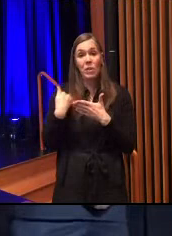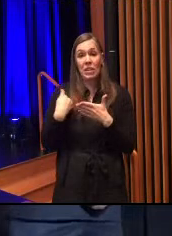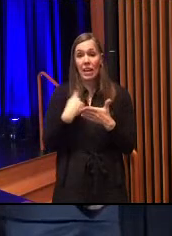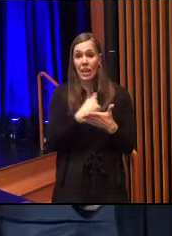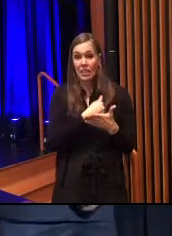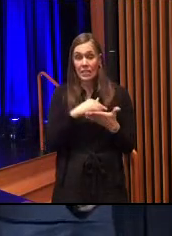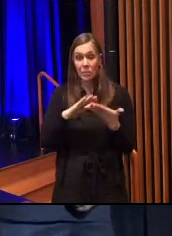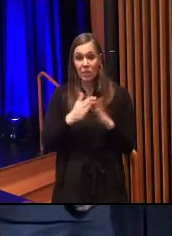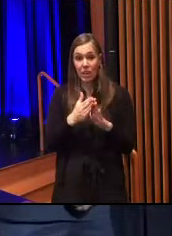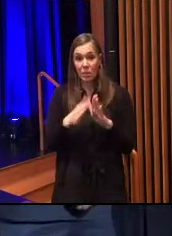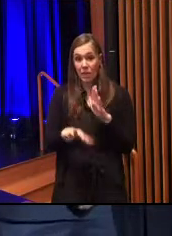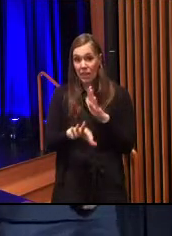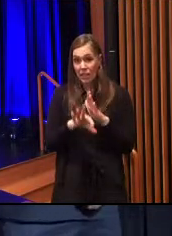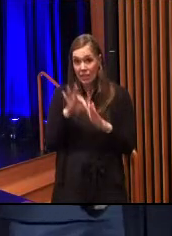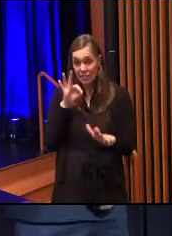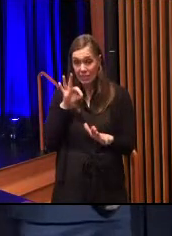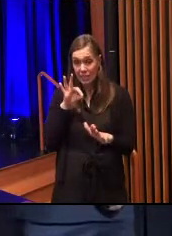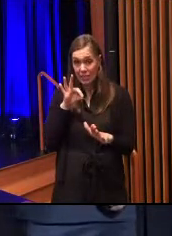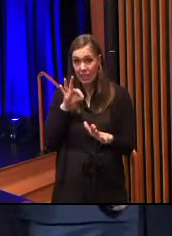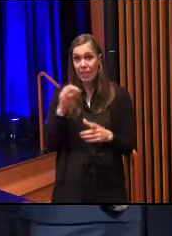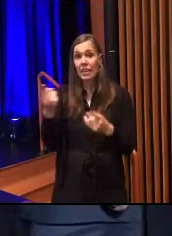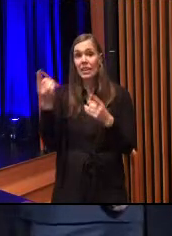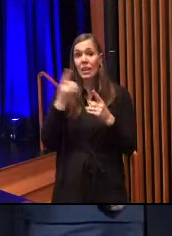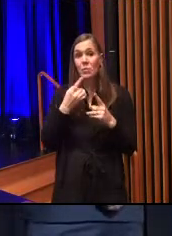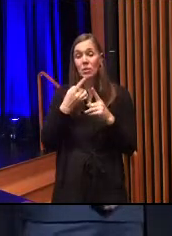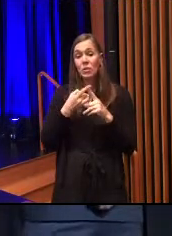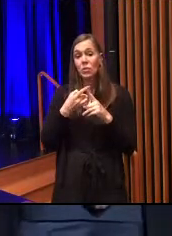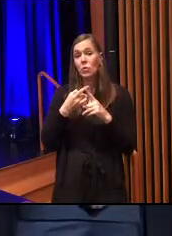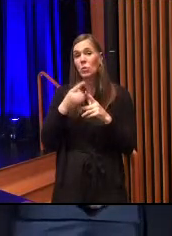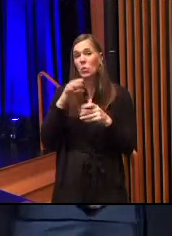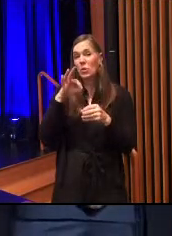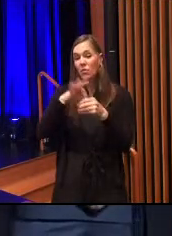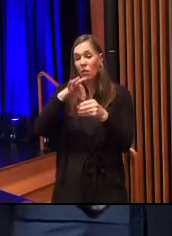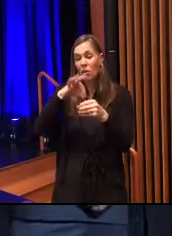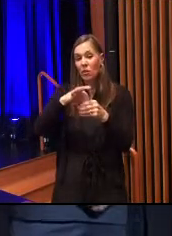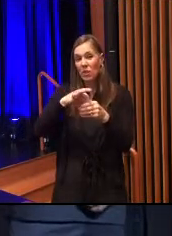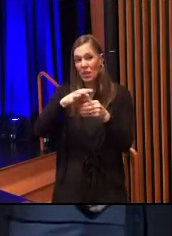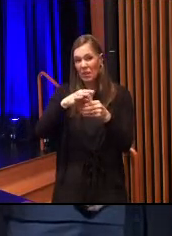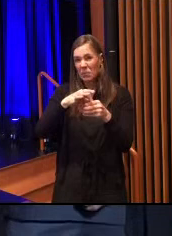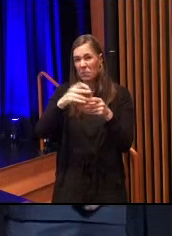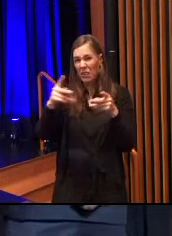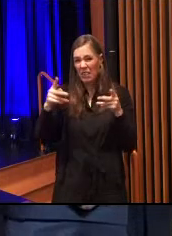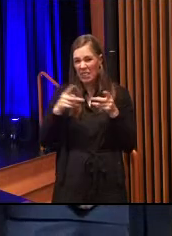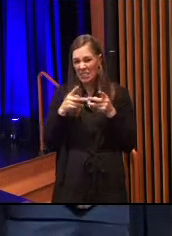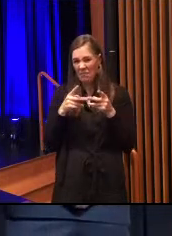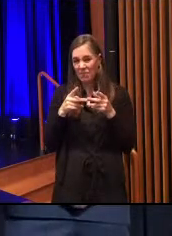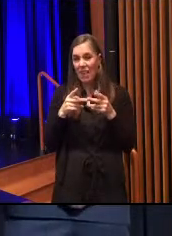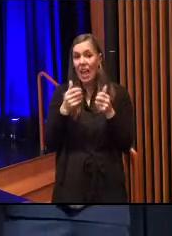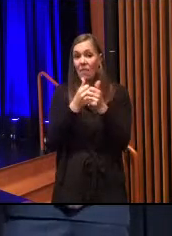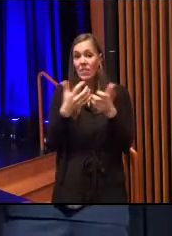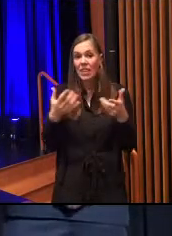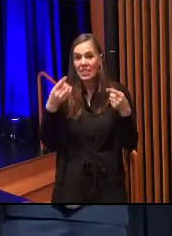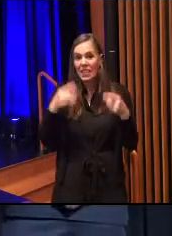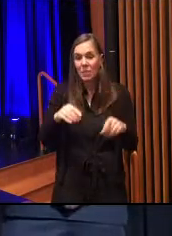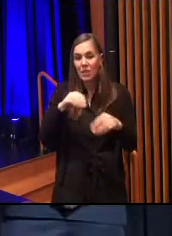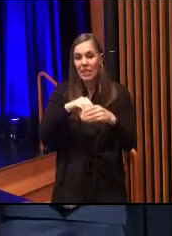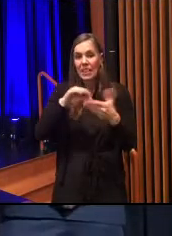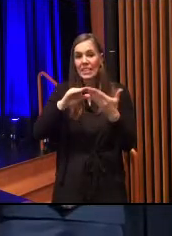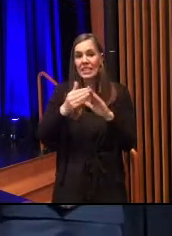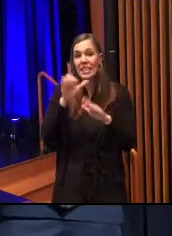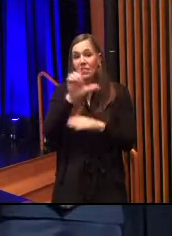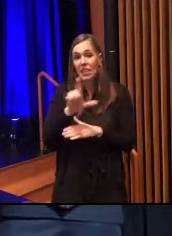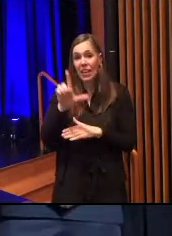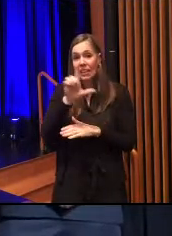elected in coming out to the ballot box. Everything that has happened in the city of Lancaster, anything